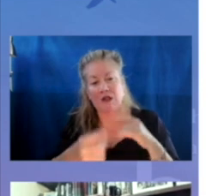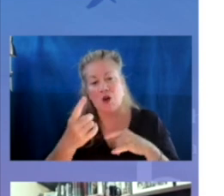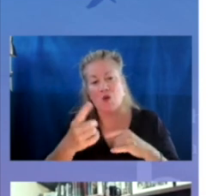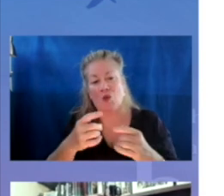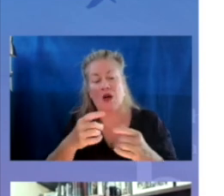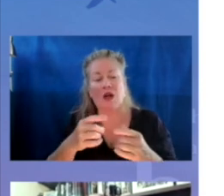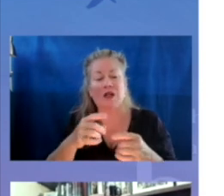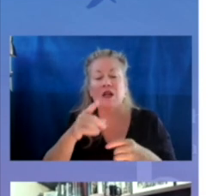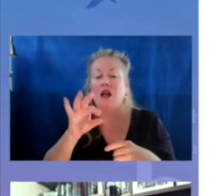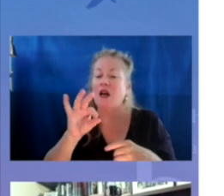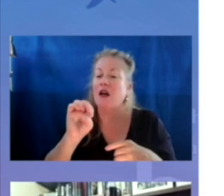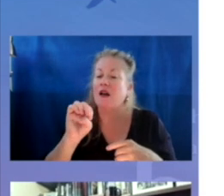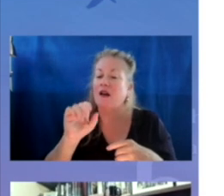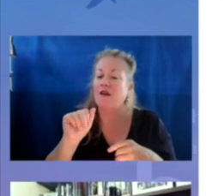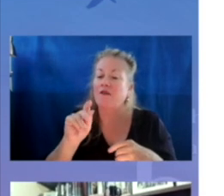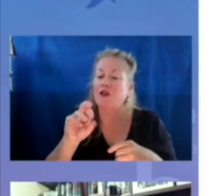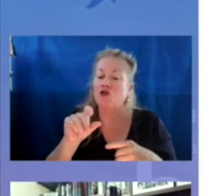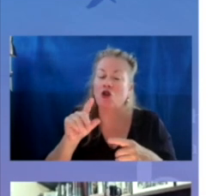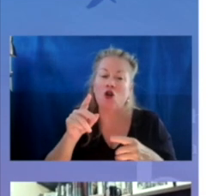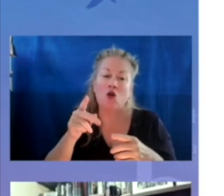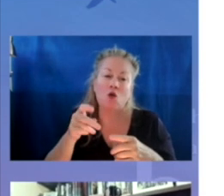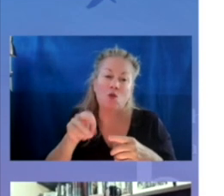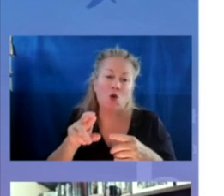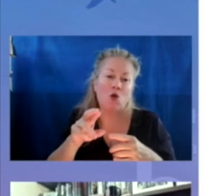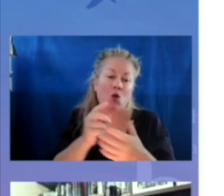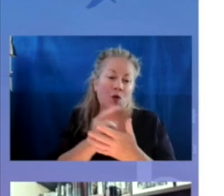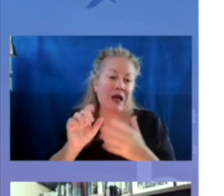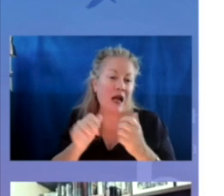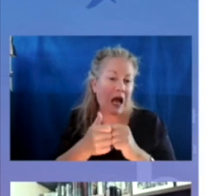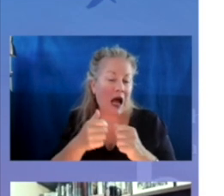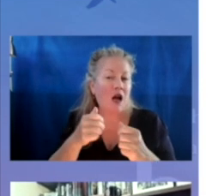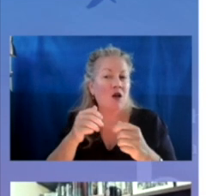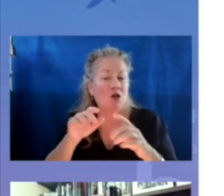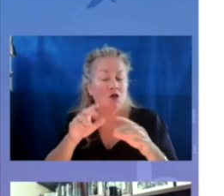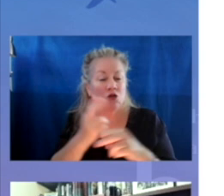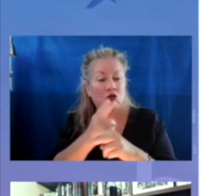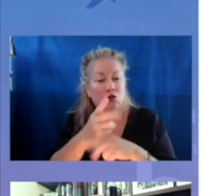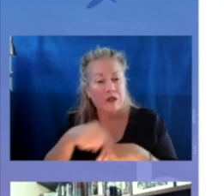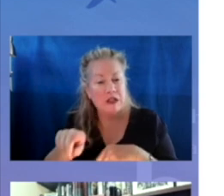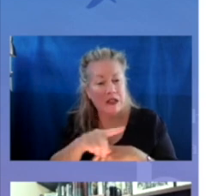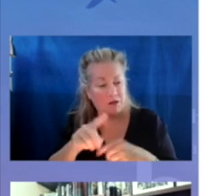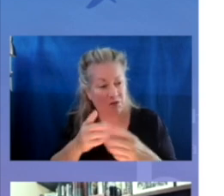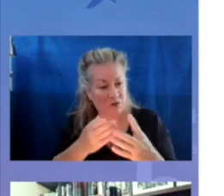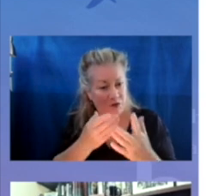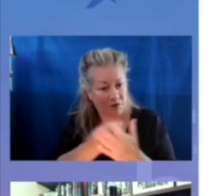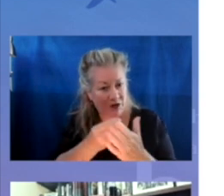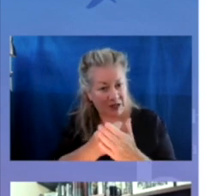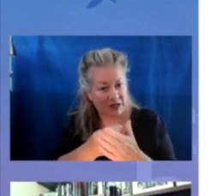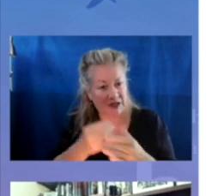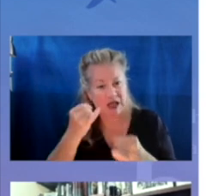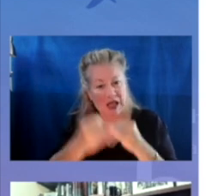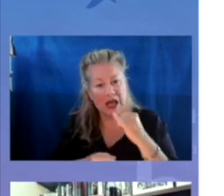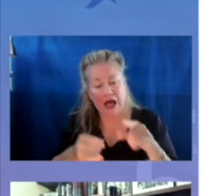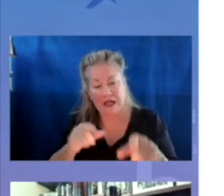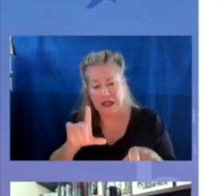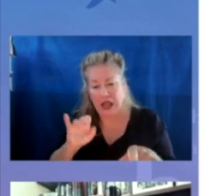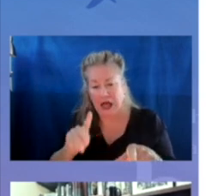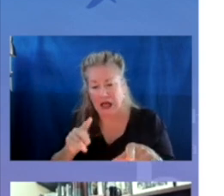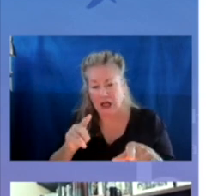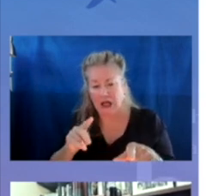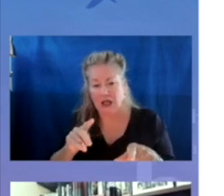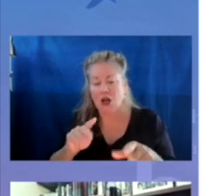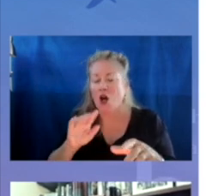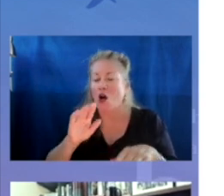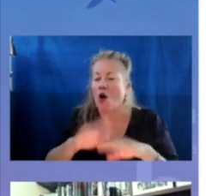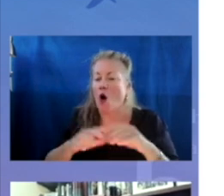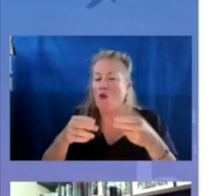a one feature per week about how school districts and states are using American Rescue Plan Act funds. That's the last hyperlink on